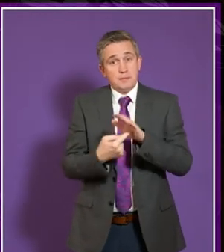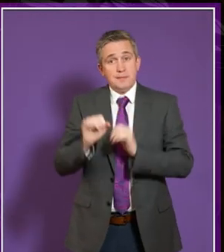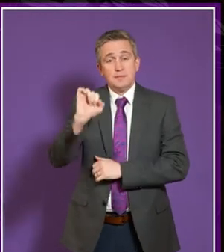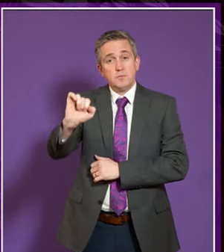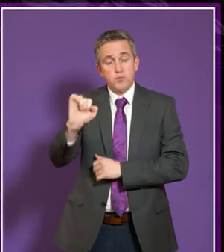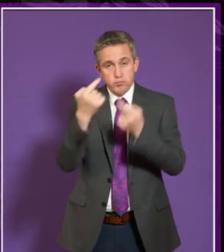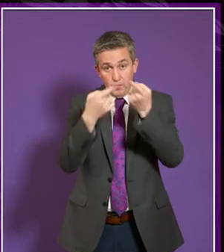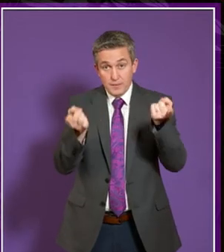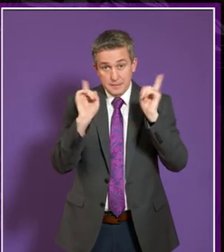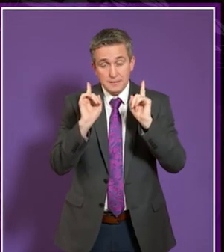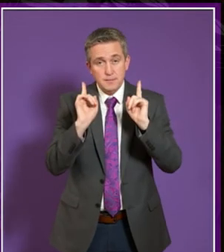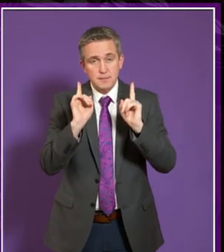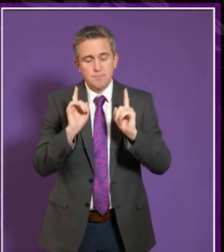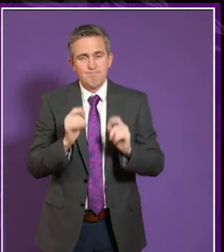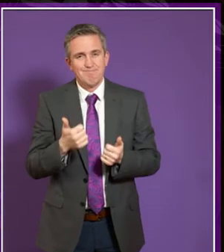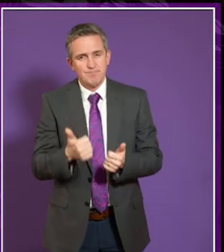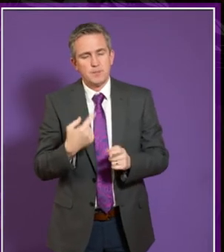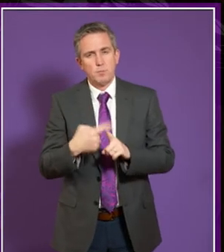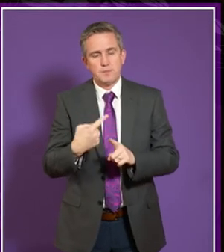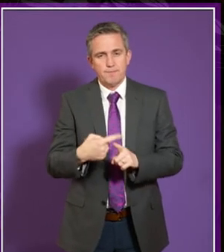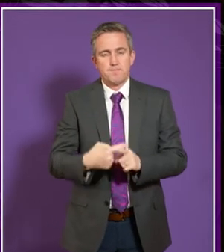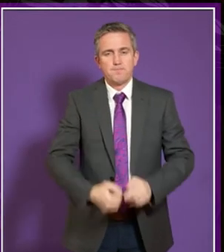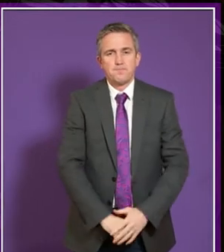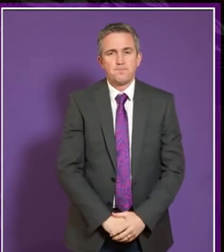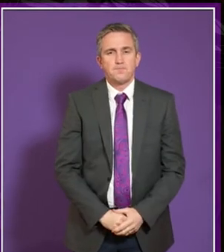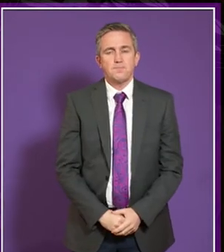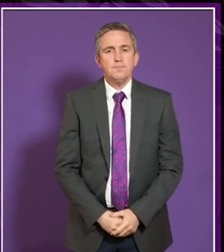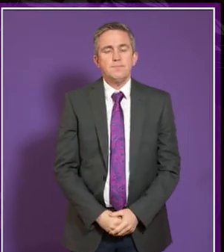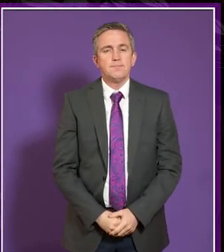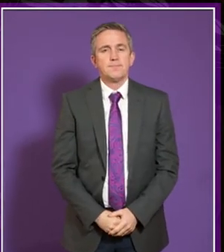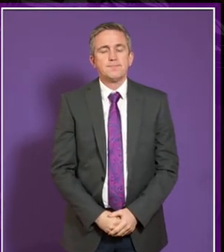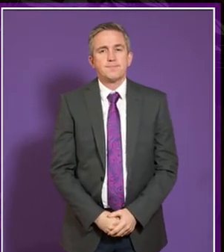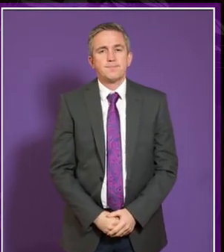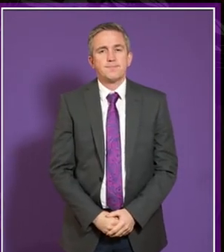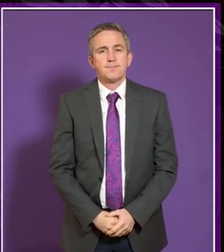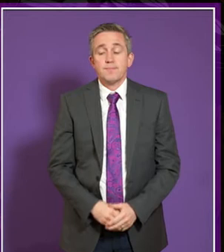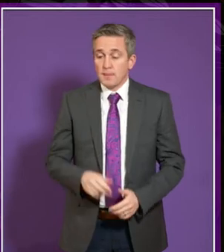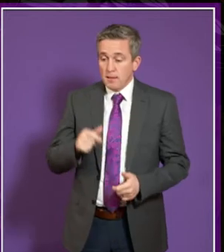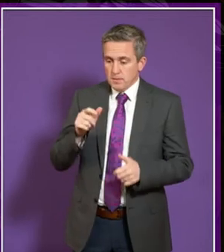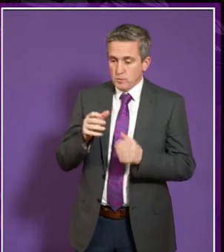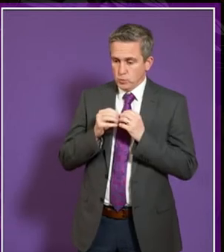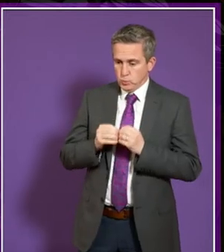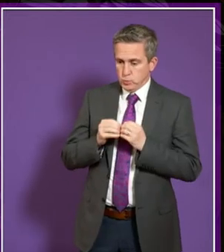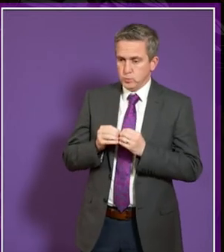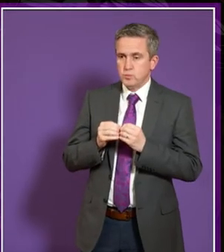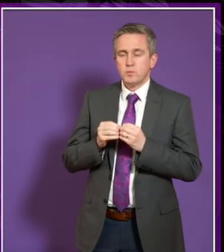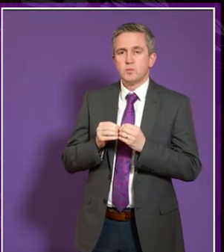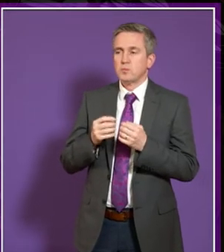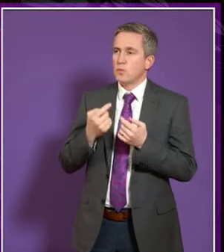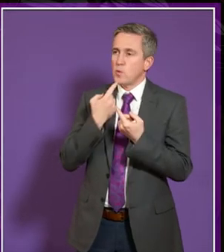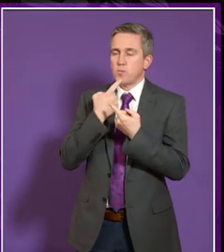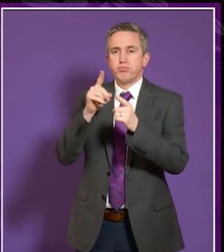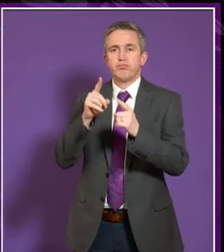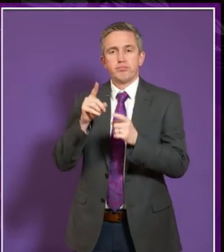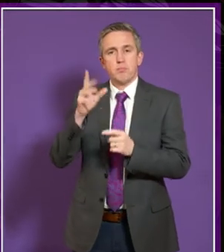the universities probably for me it's we know that people with who disclose mental health have the one of the lowest